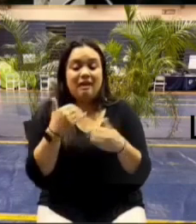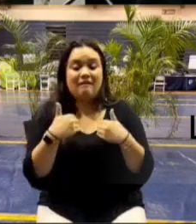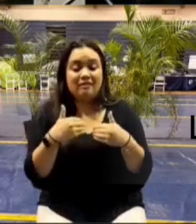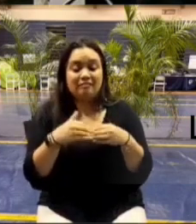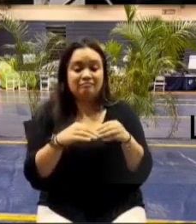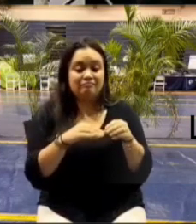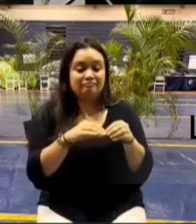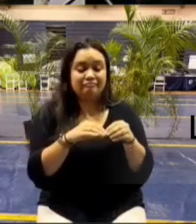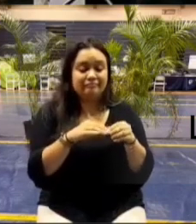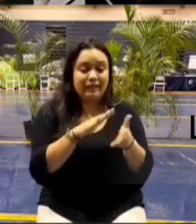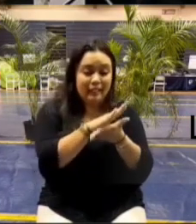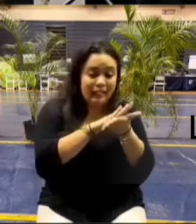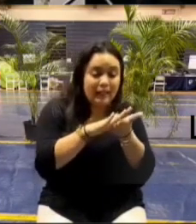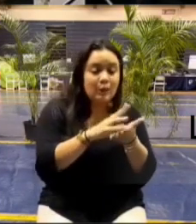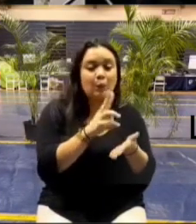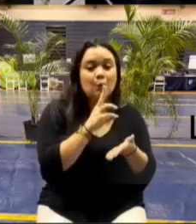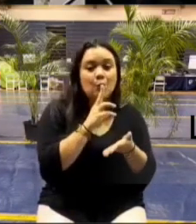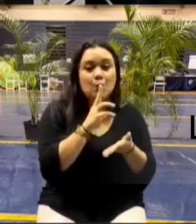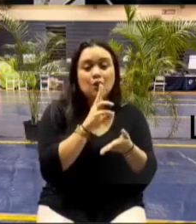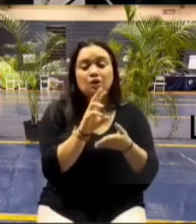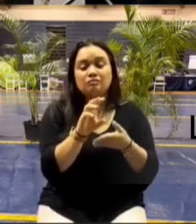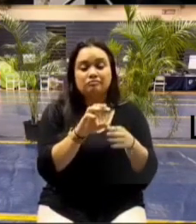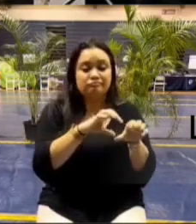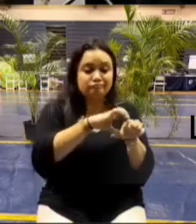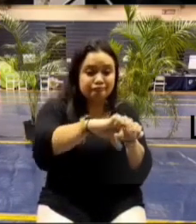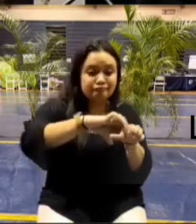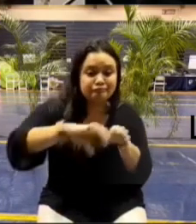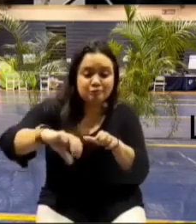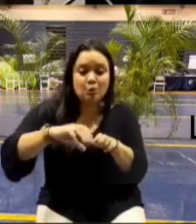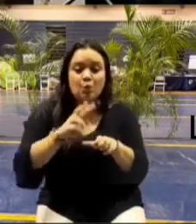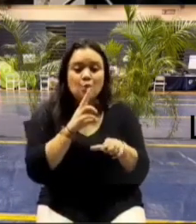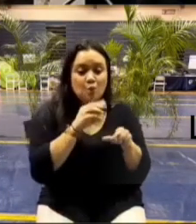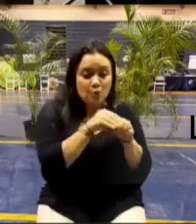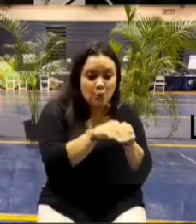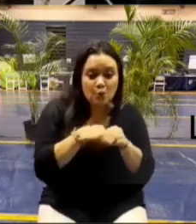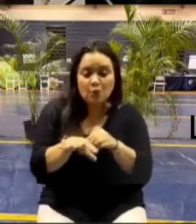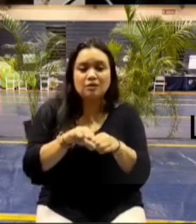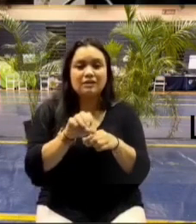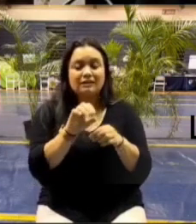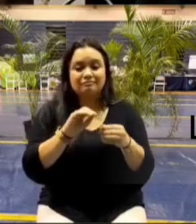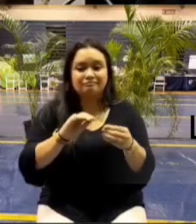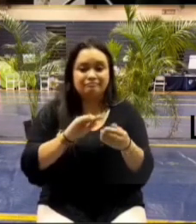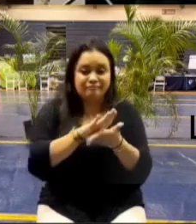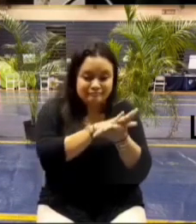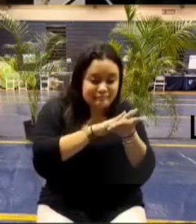lines you had clean water you had electricity above or below ground you had all that